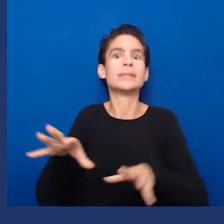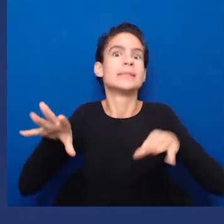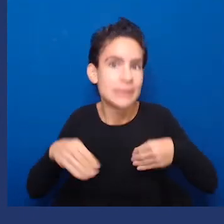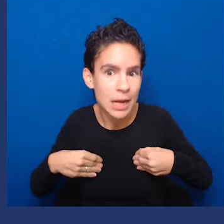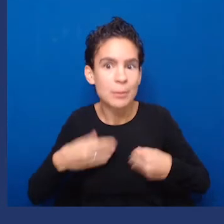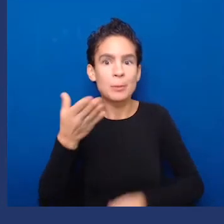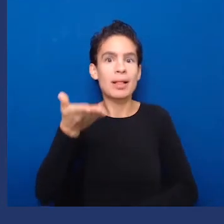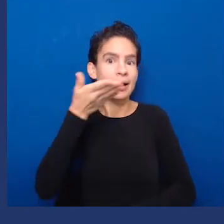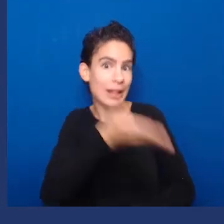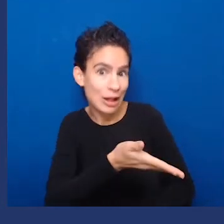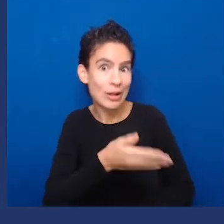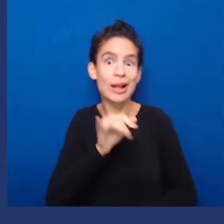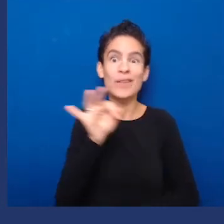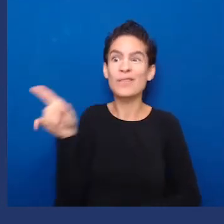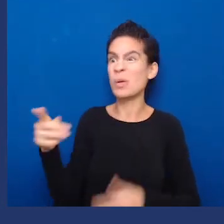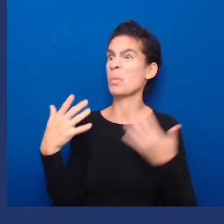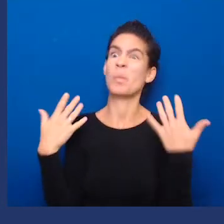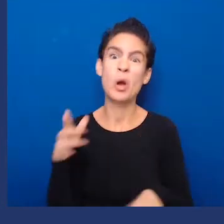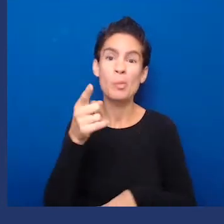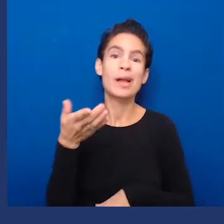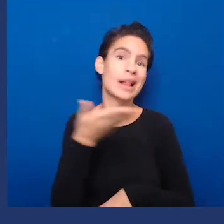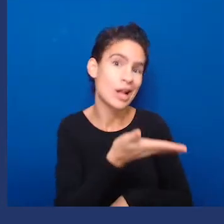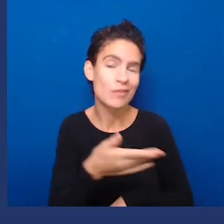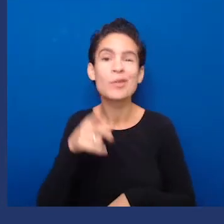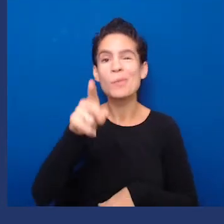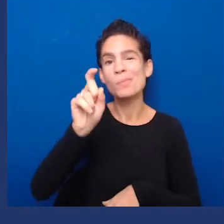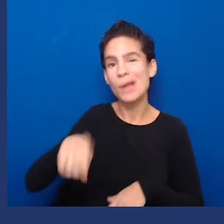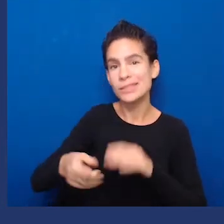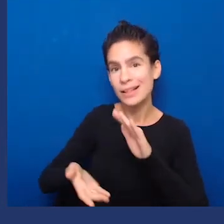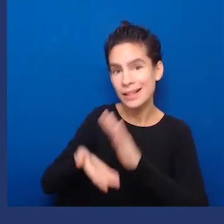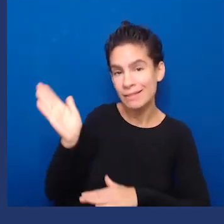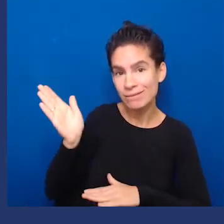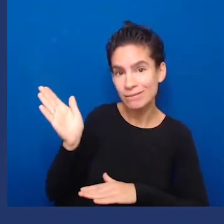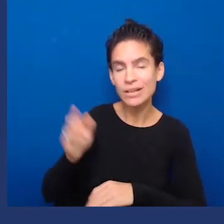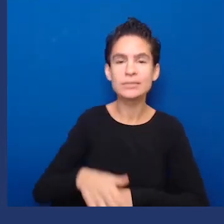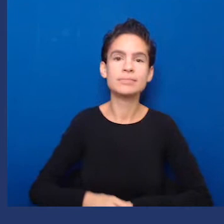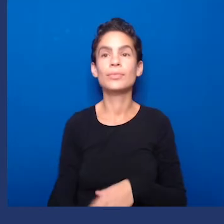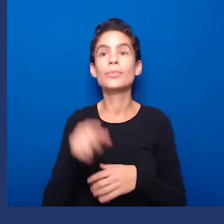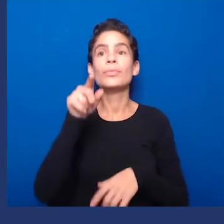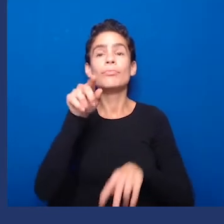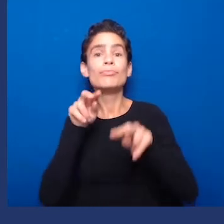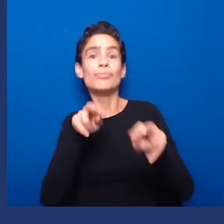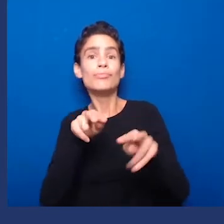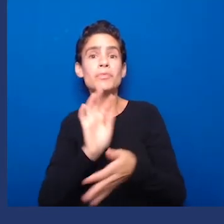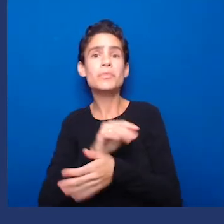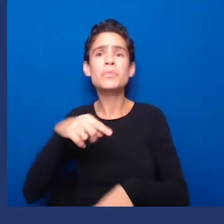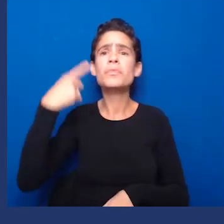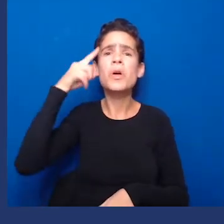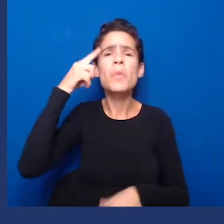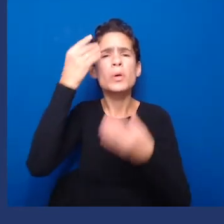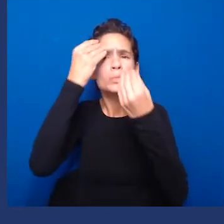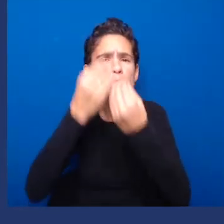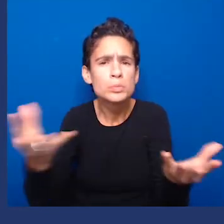purposes only. Nothing in this video should be construed as legal advice. If you would like more information, call